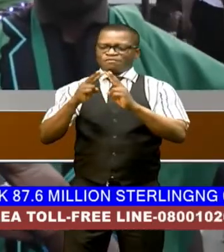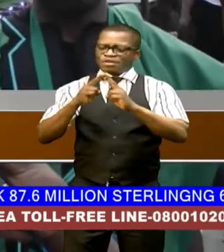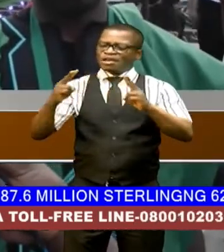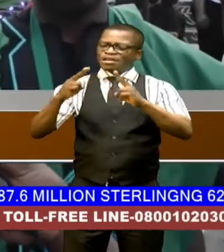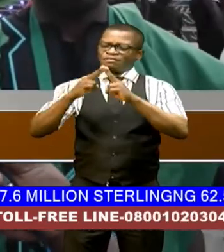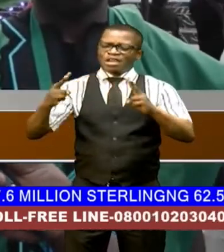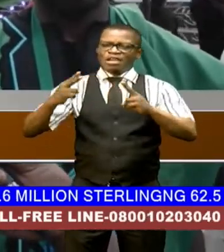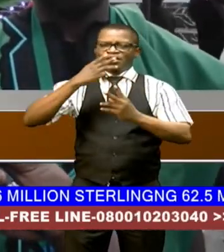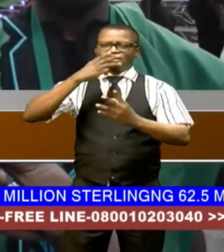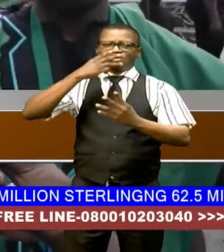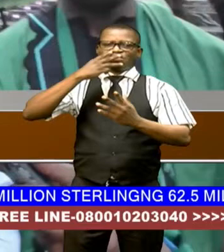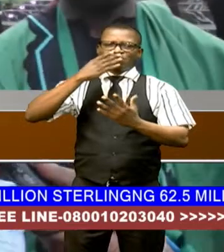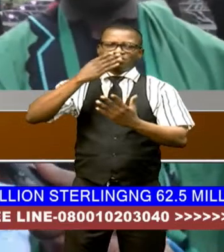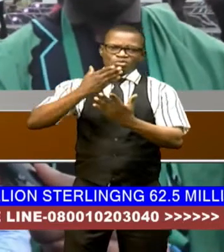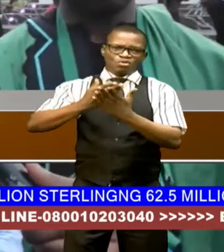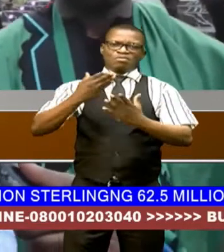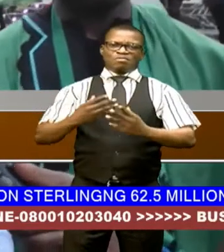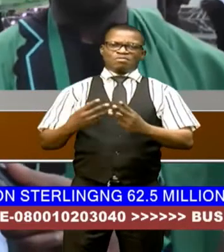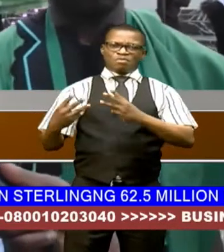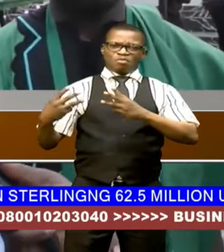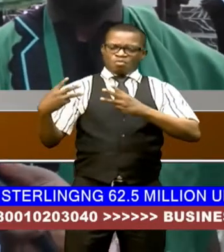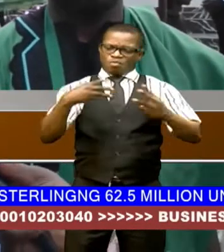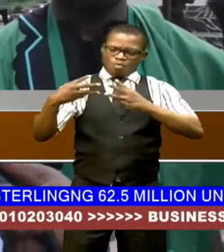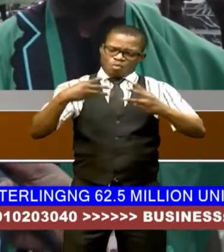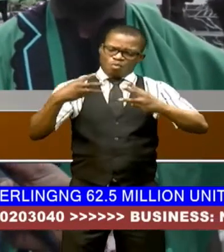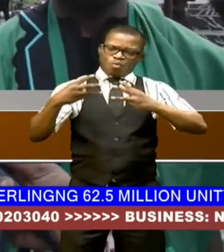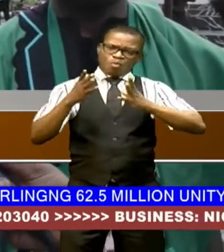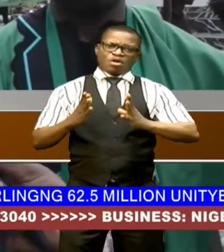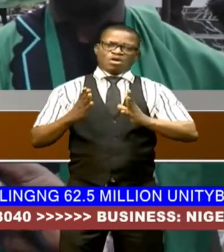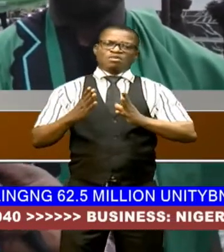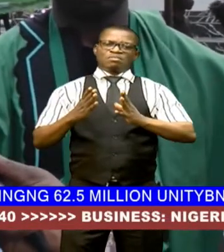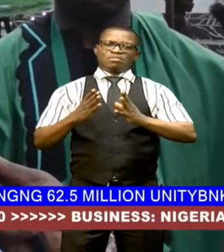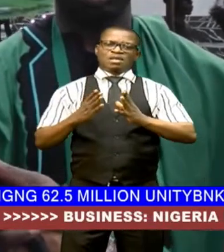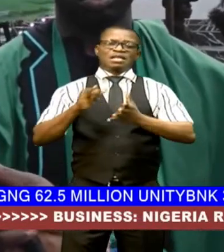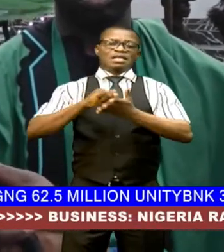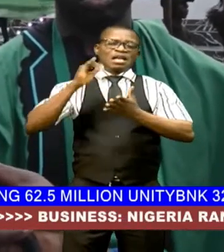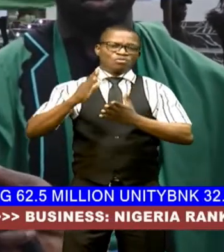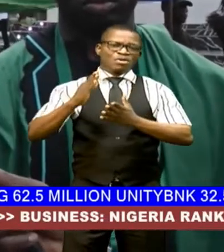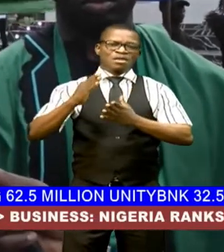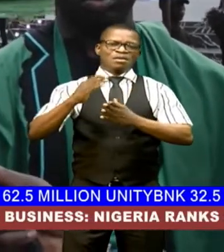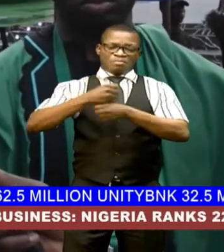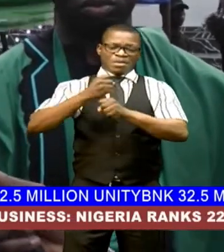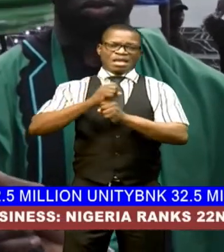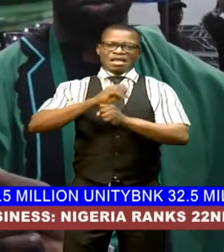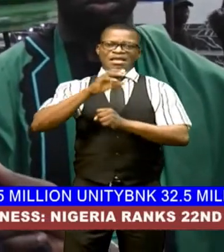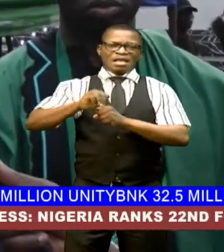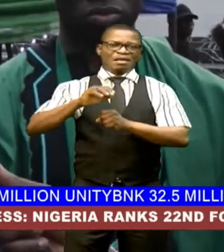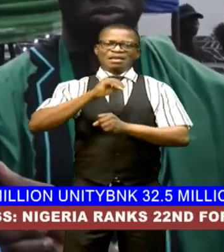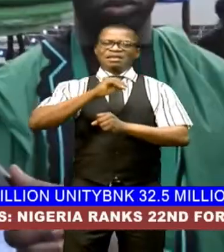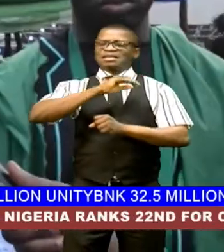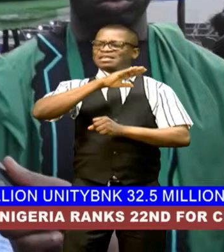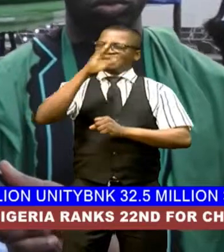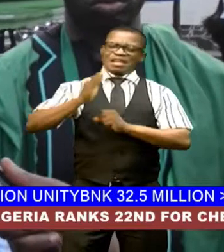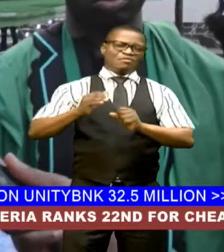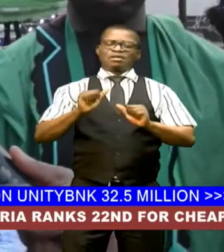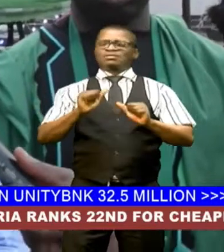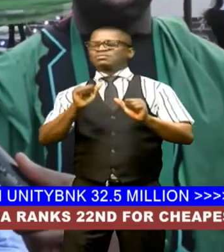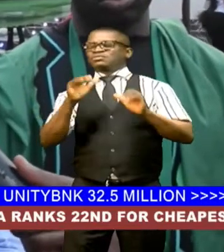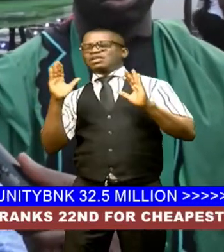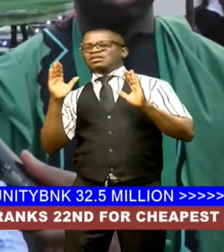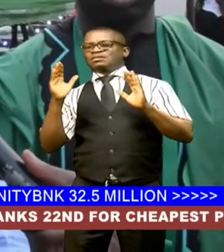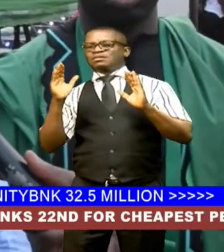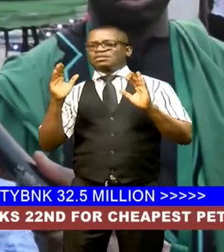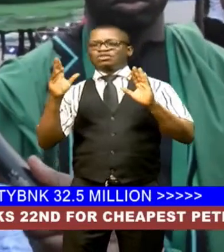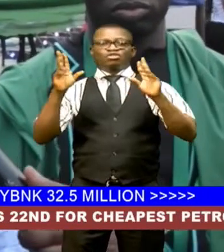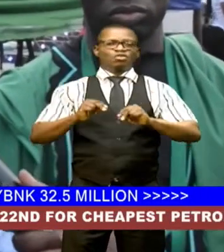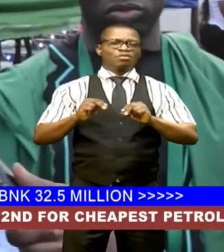good warrior ethos the warrior ethos that will make them not to ever retreat or surrender warrior ethos that will